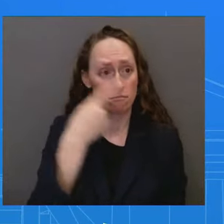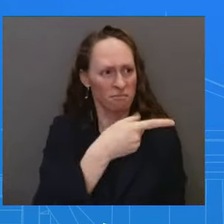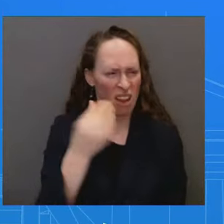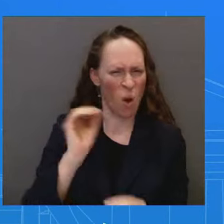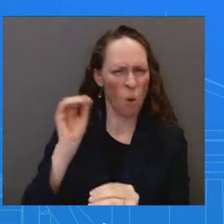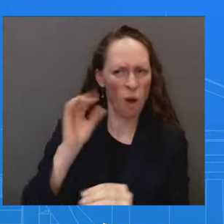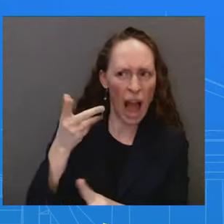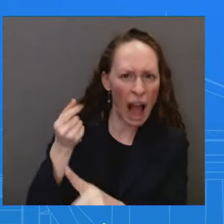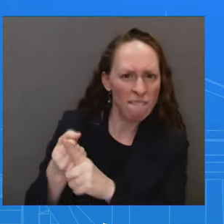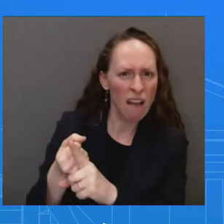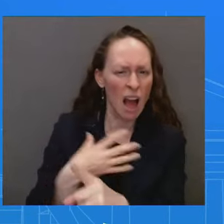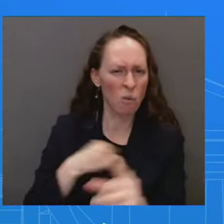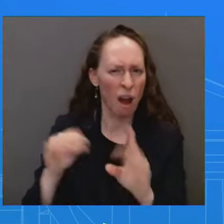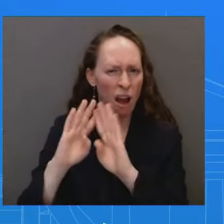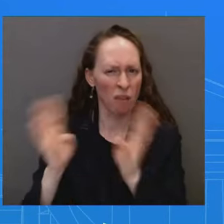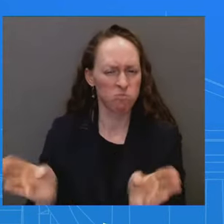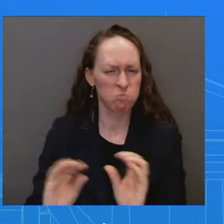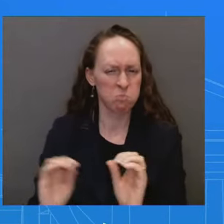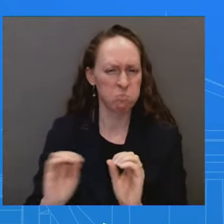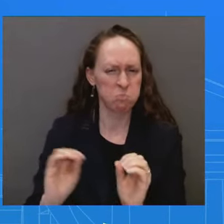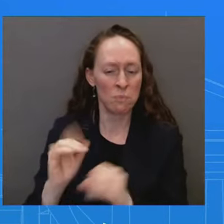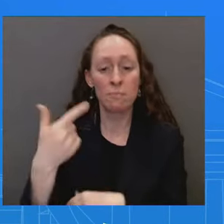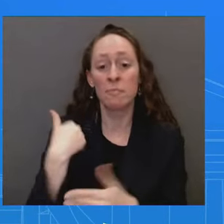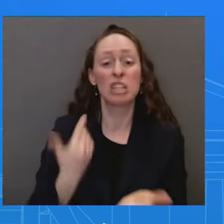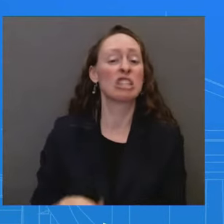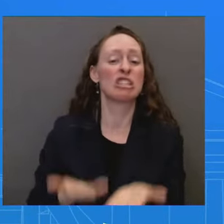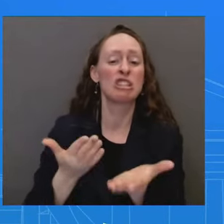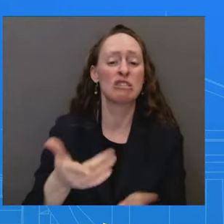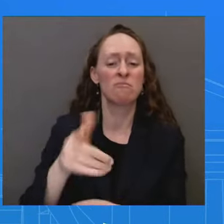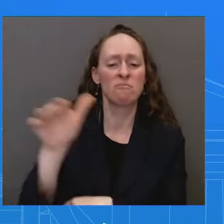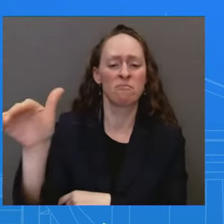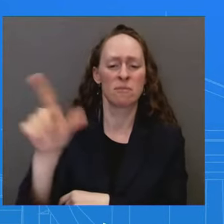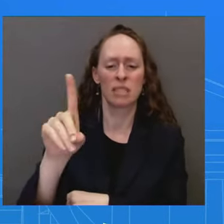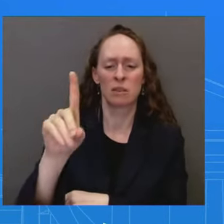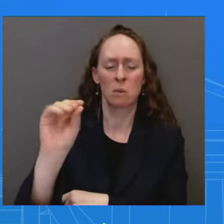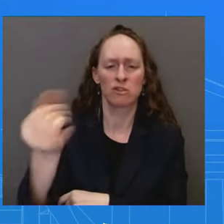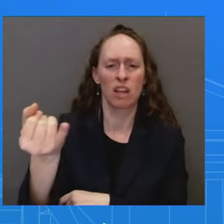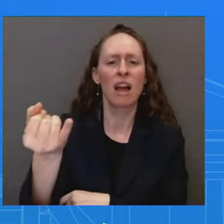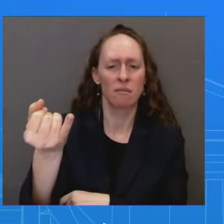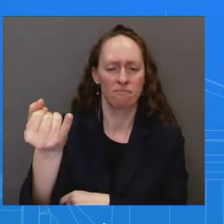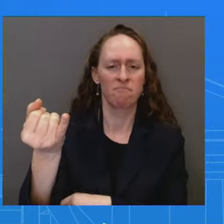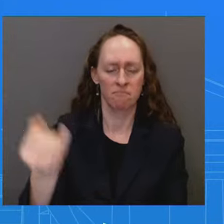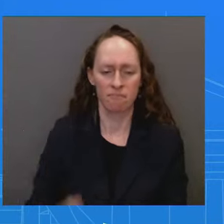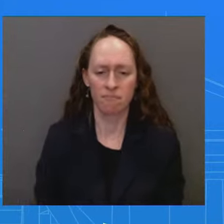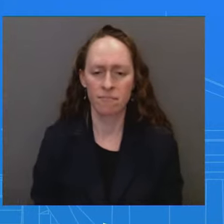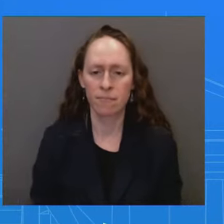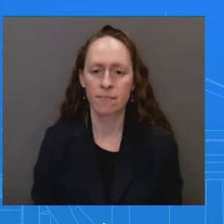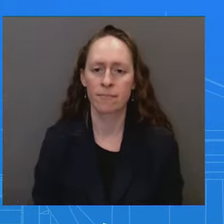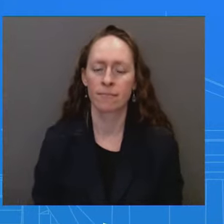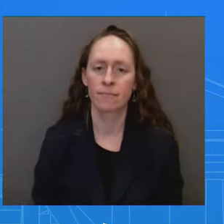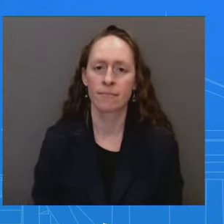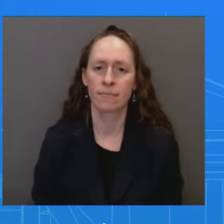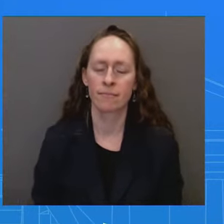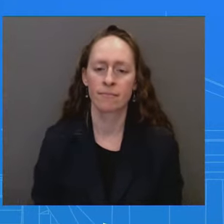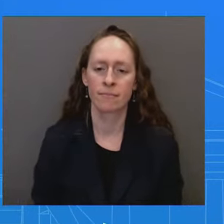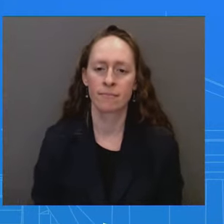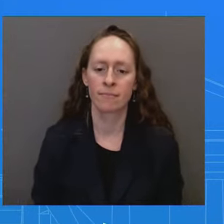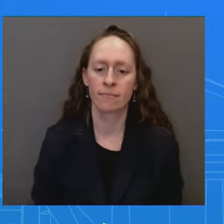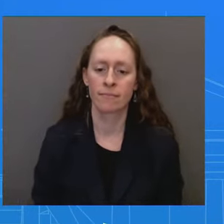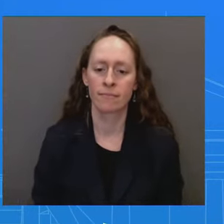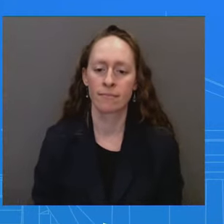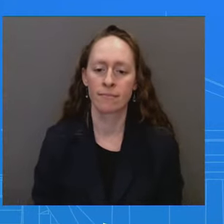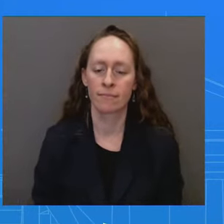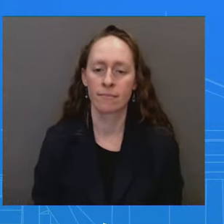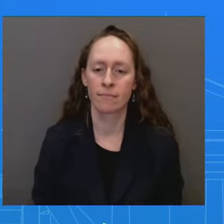Department of Justice. Don't want to, don't want to get into the middle of this. Okay. Um, sticking with former President Trump, he also said in an interview